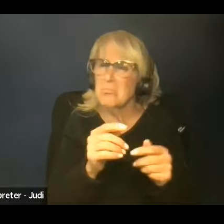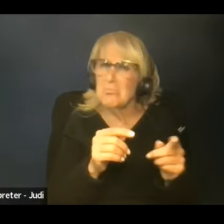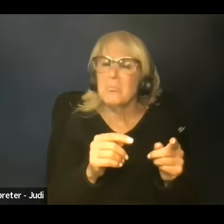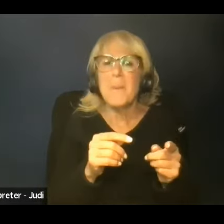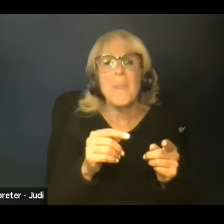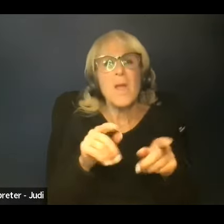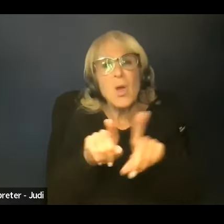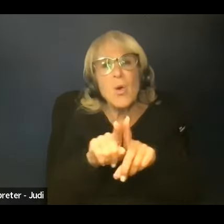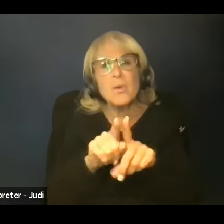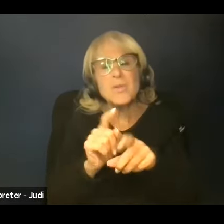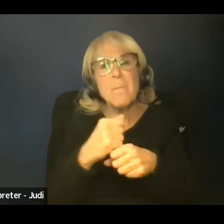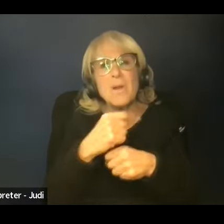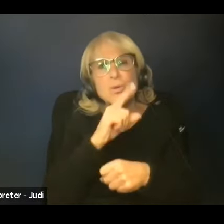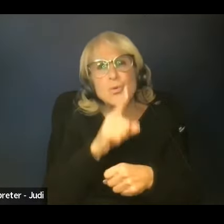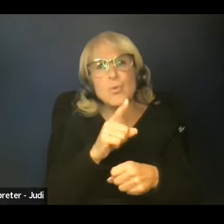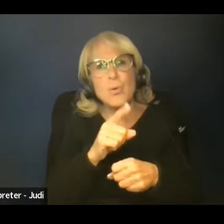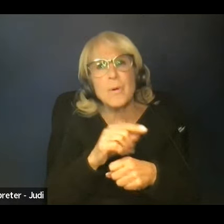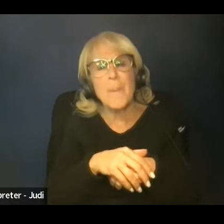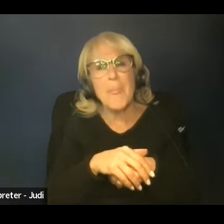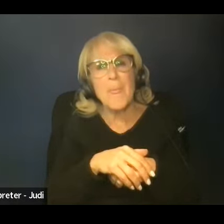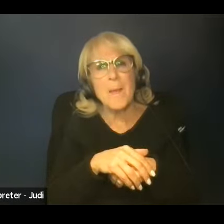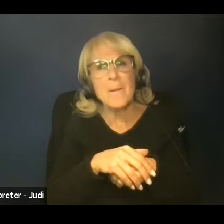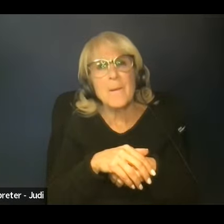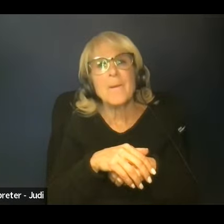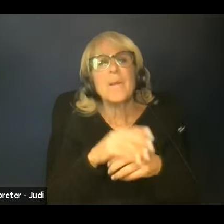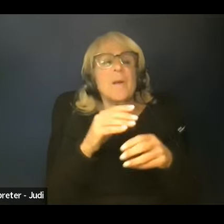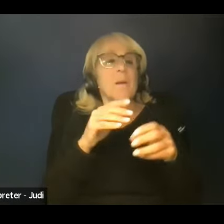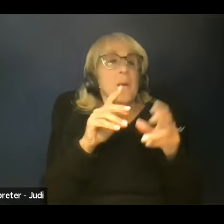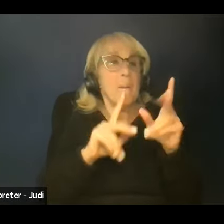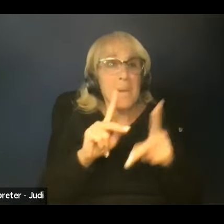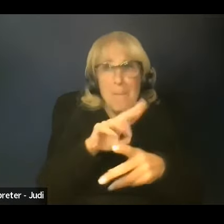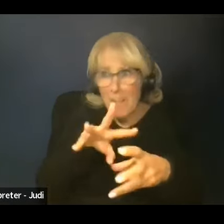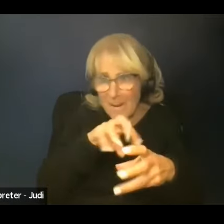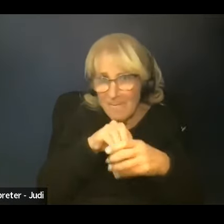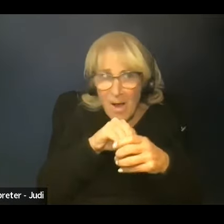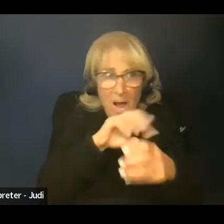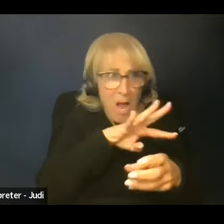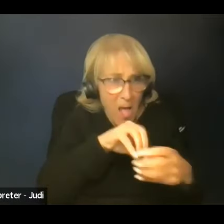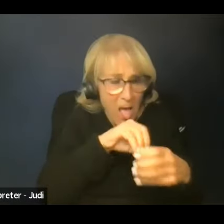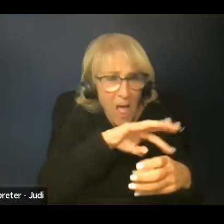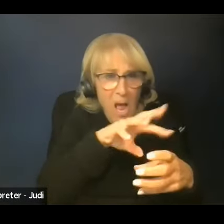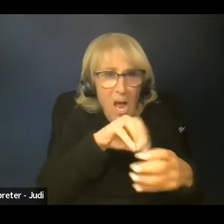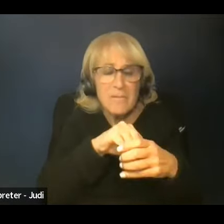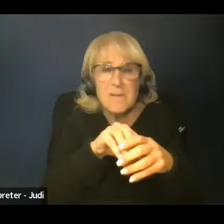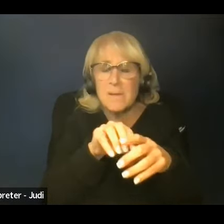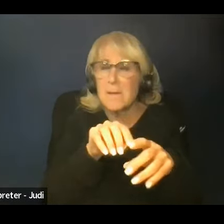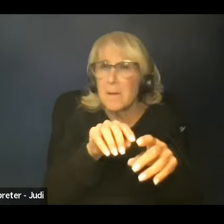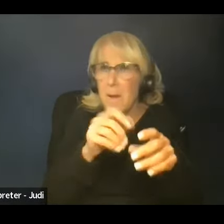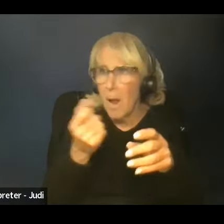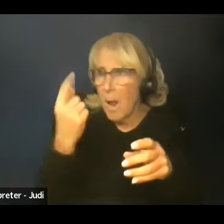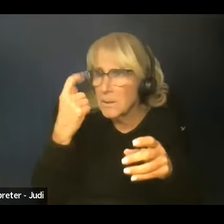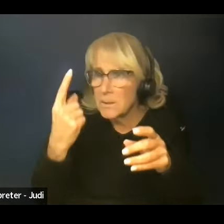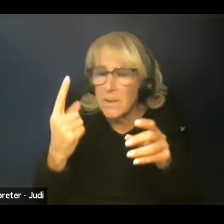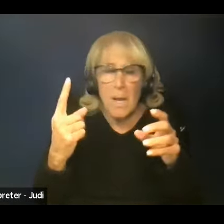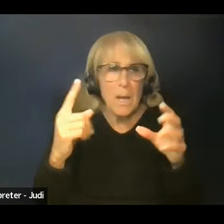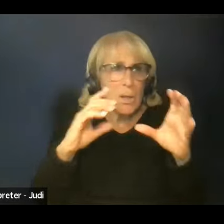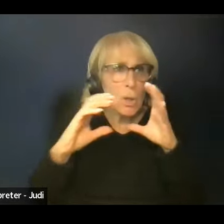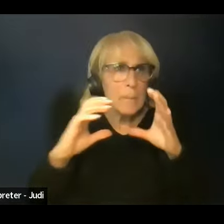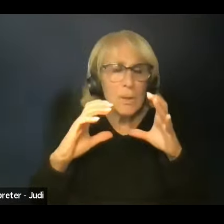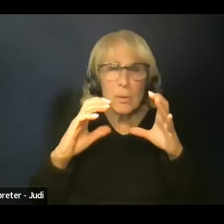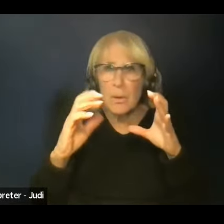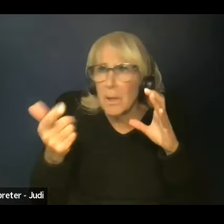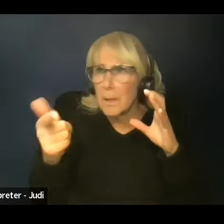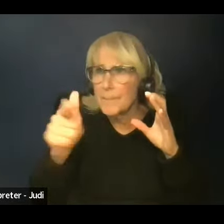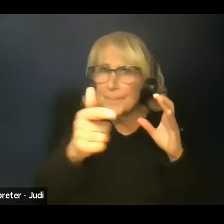making sure that you're keeping your partners at the table, ensuring that everybody's at the same place in the pipeline, and really just kind of